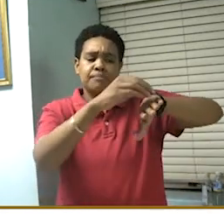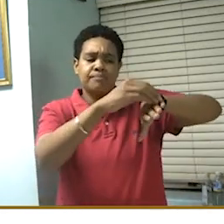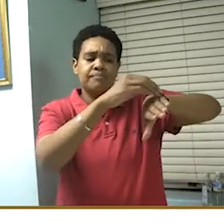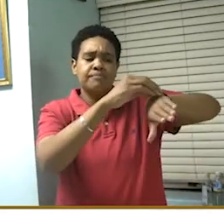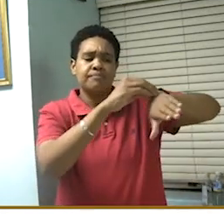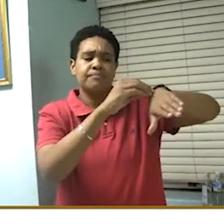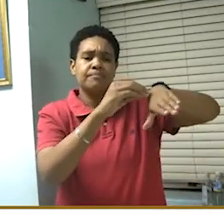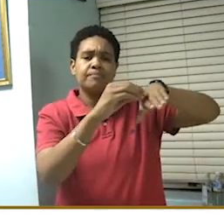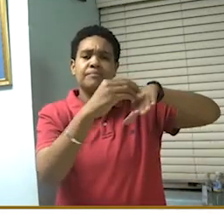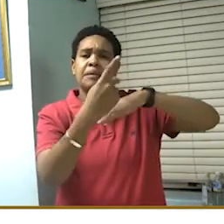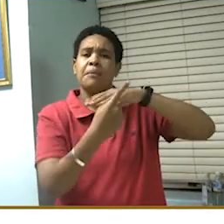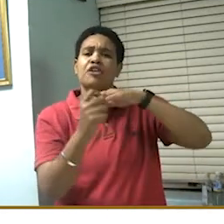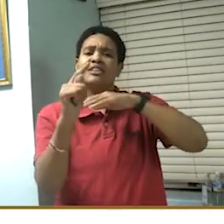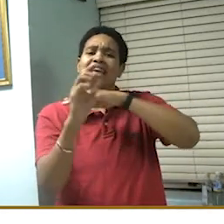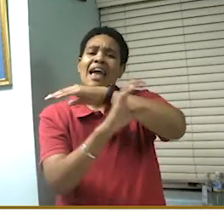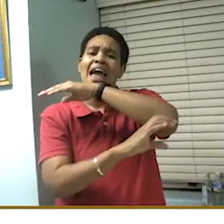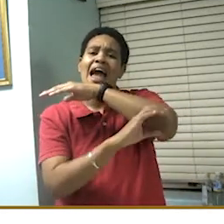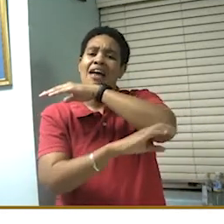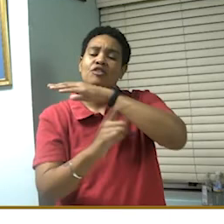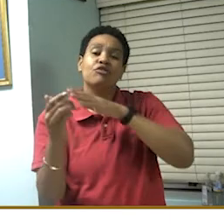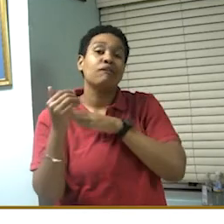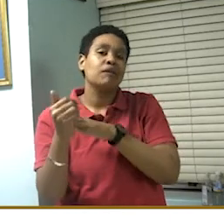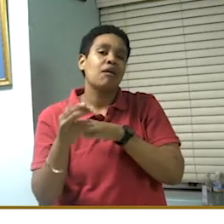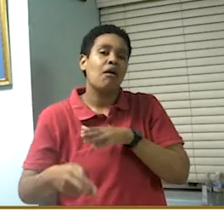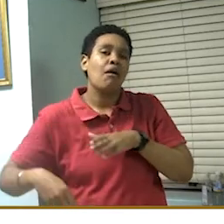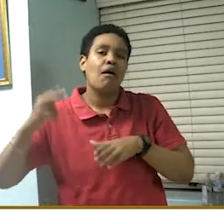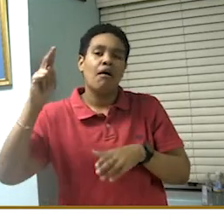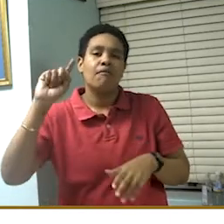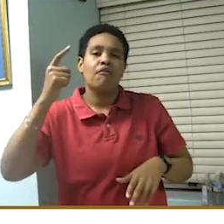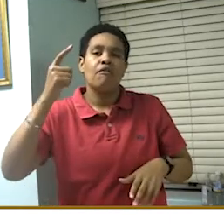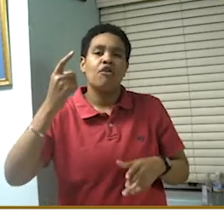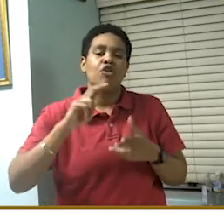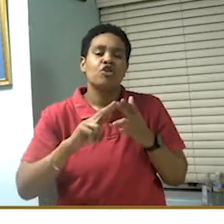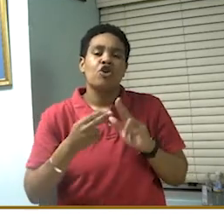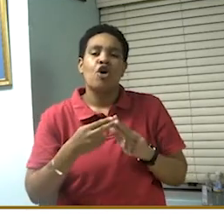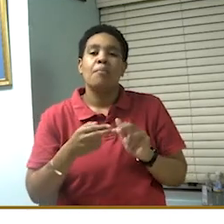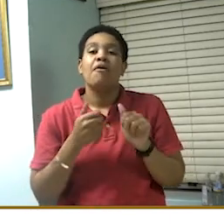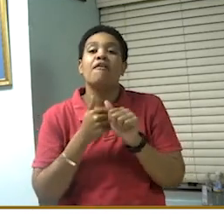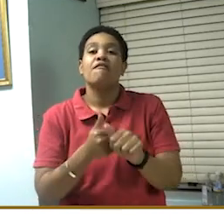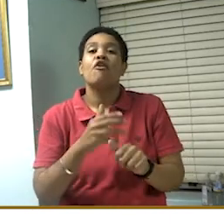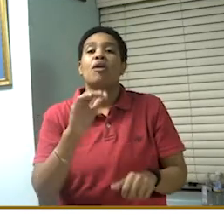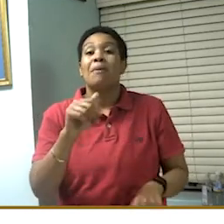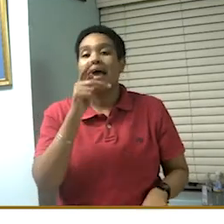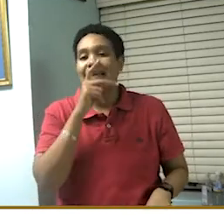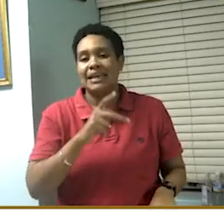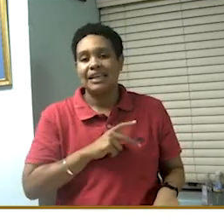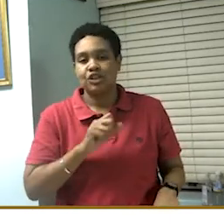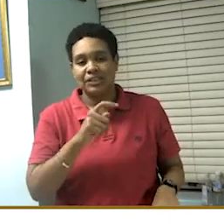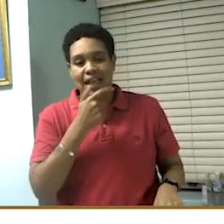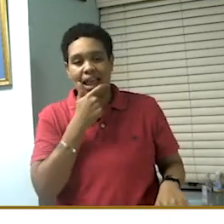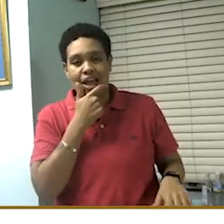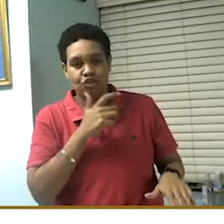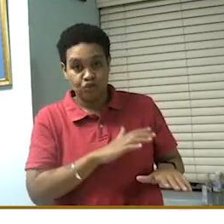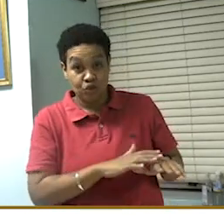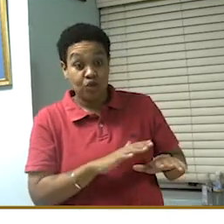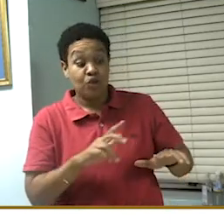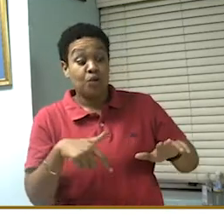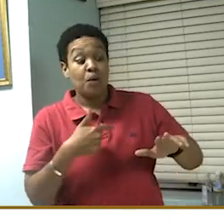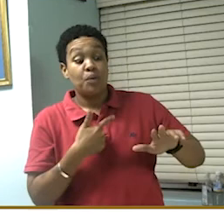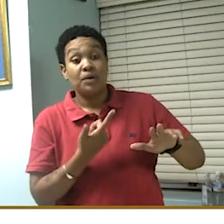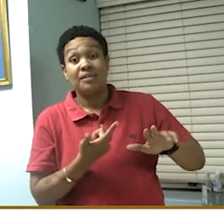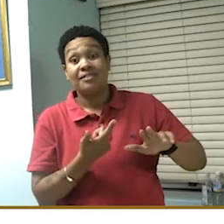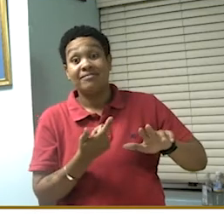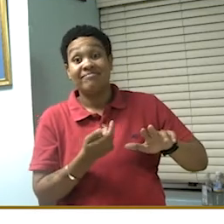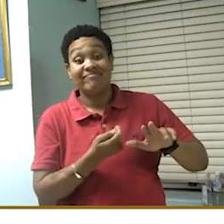St. Catherine, Leeds, followed by Casey. When we take out